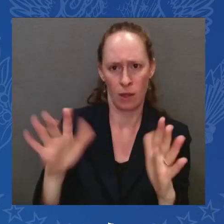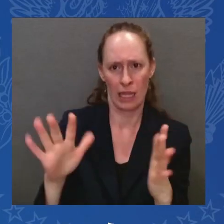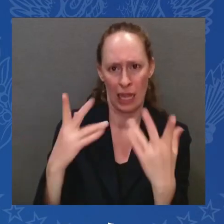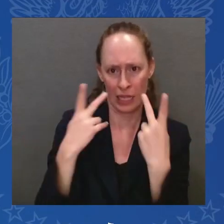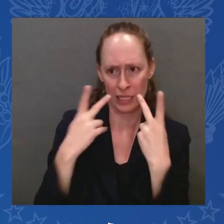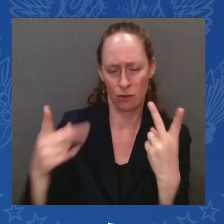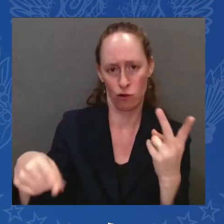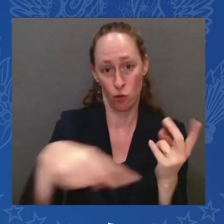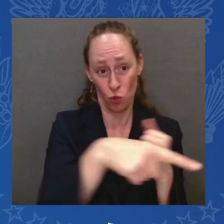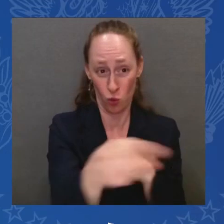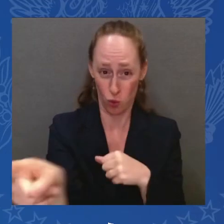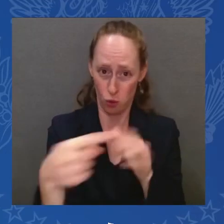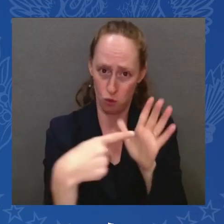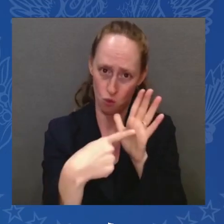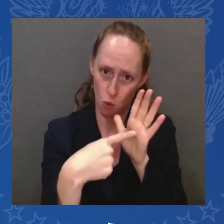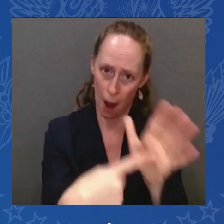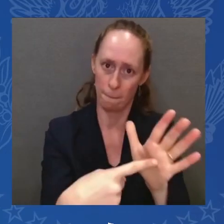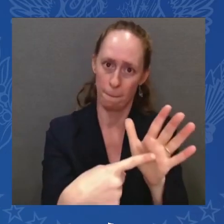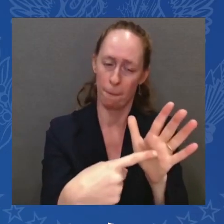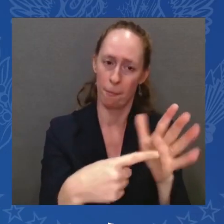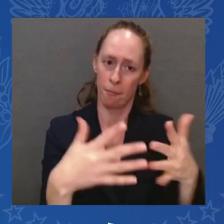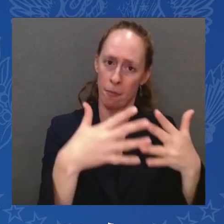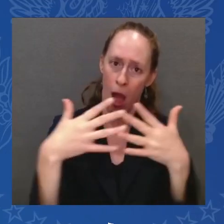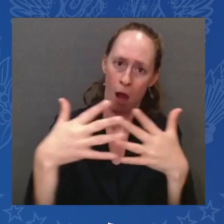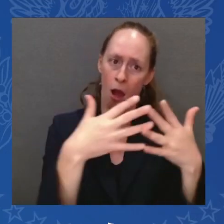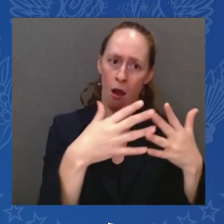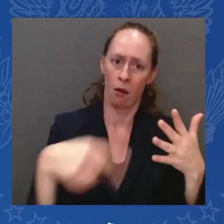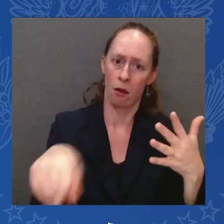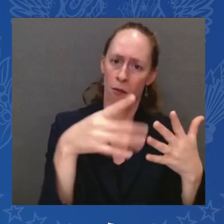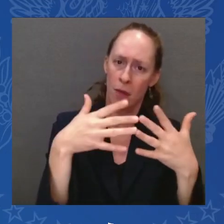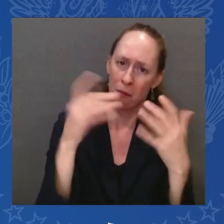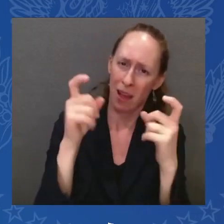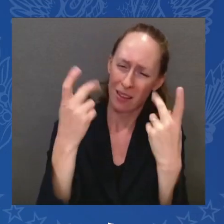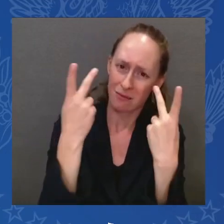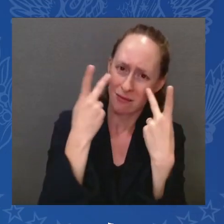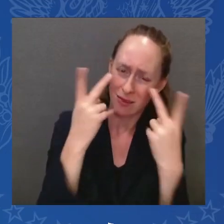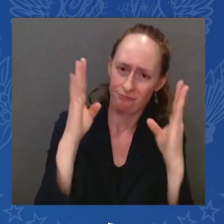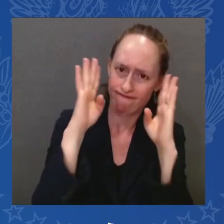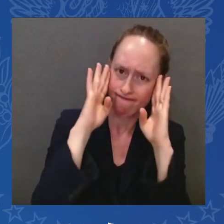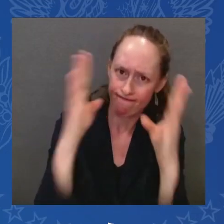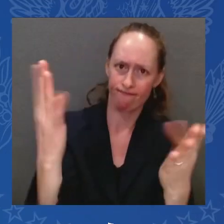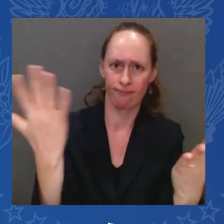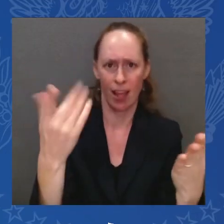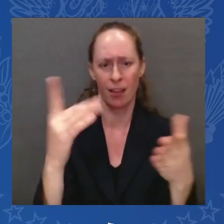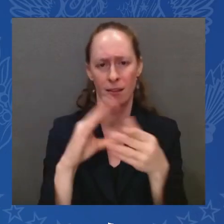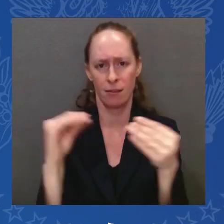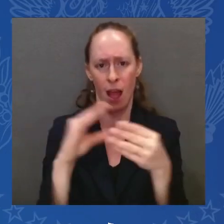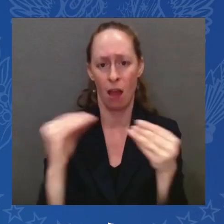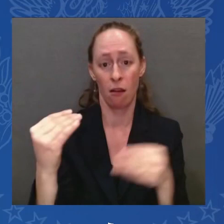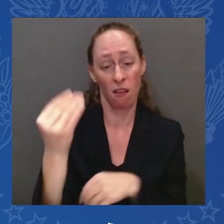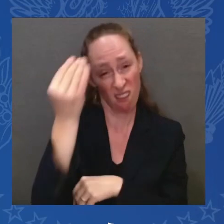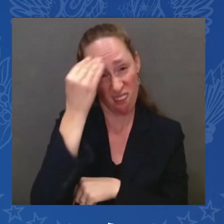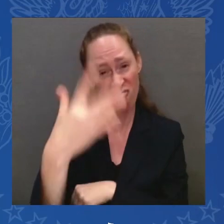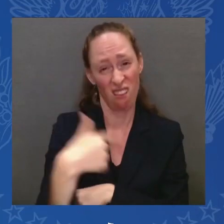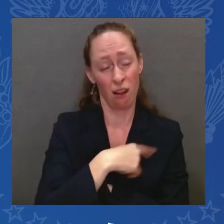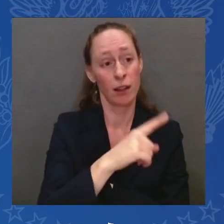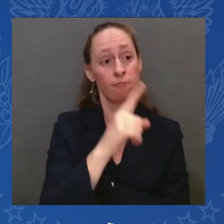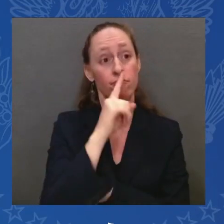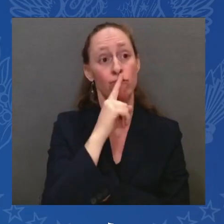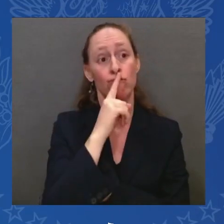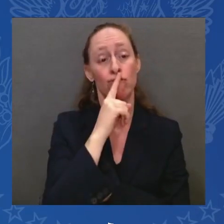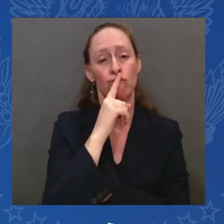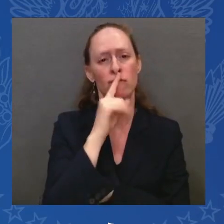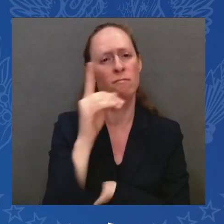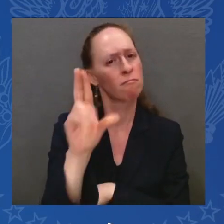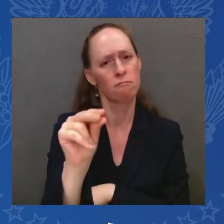You know, we not only reject terrorism, but it goes beyond that. It goes beyond rejecting terrorism.